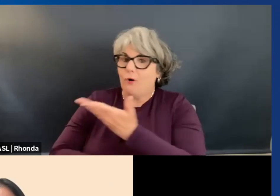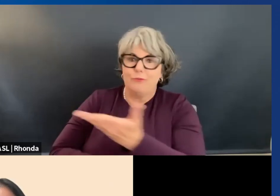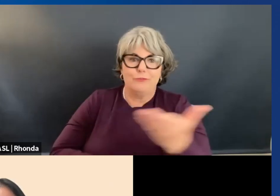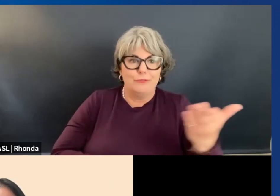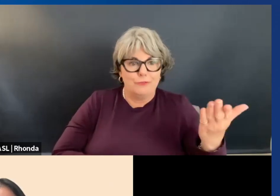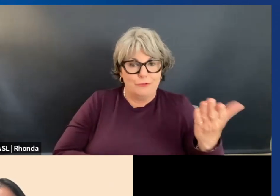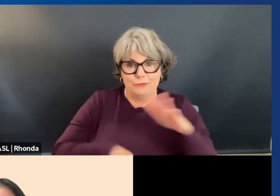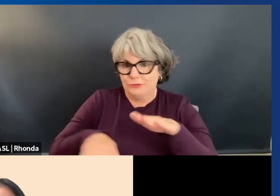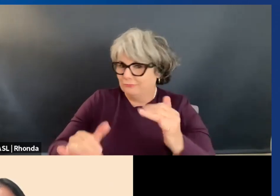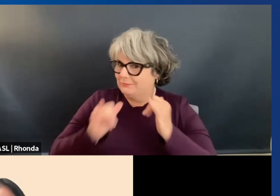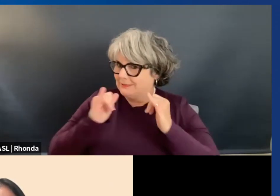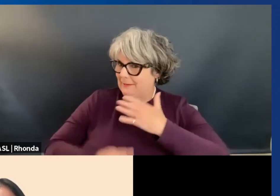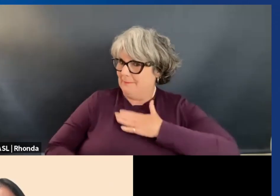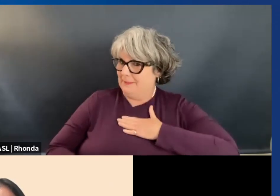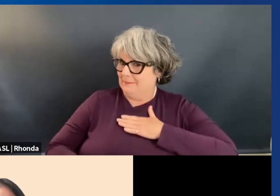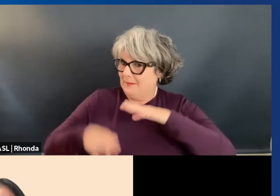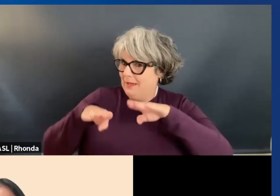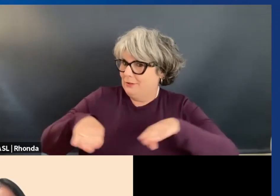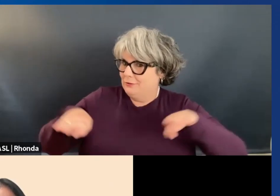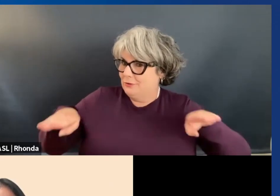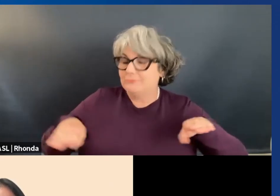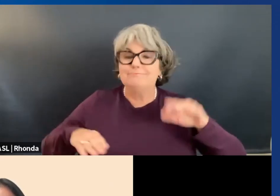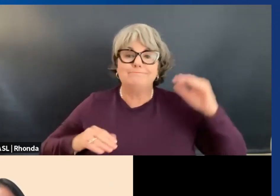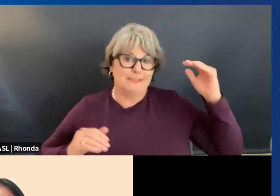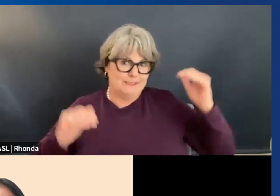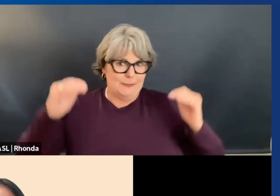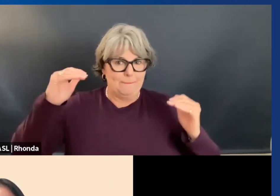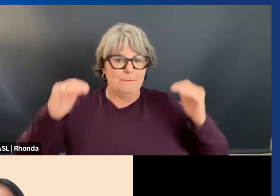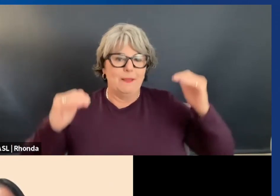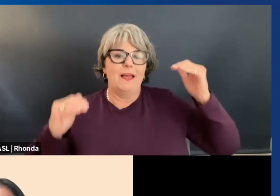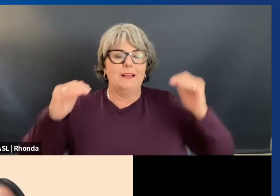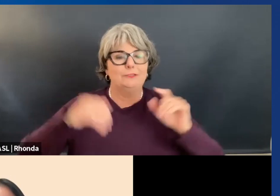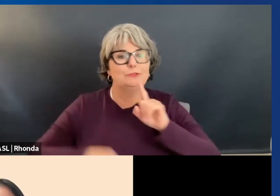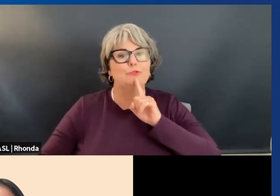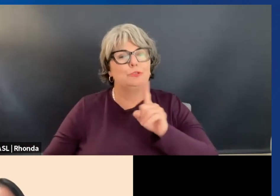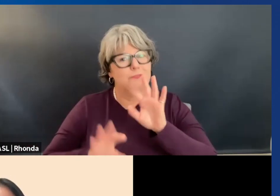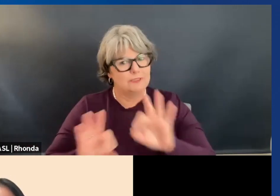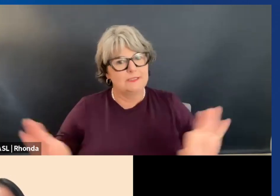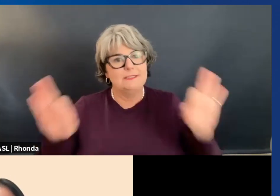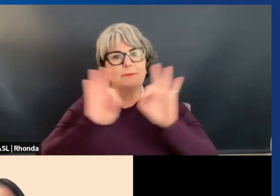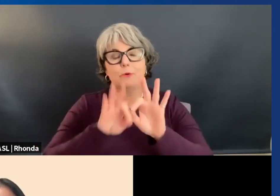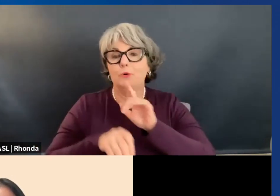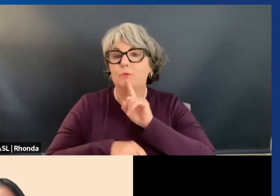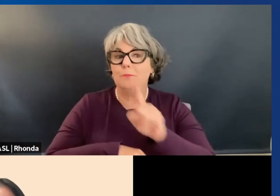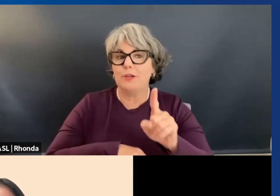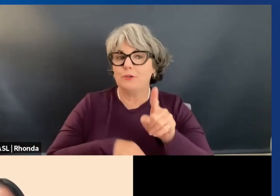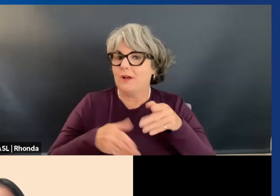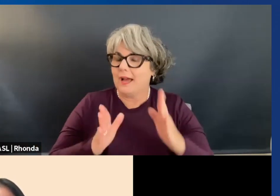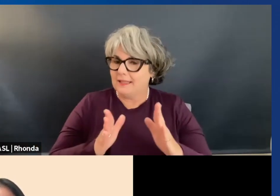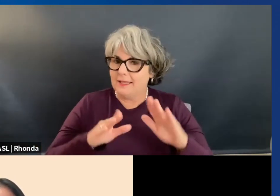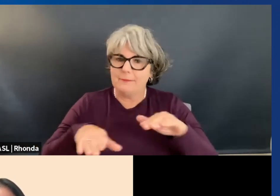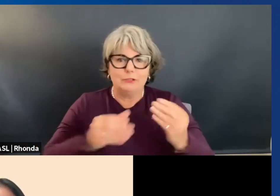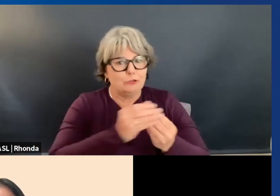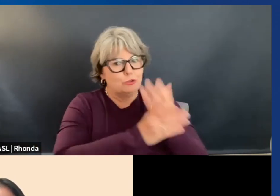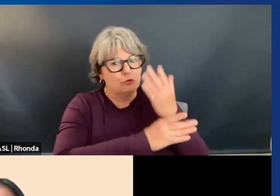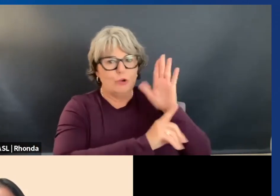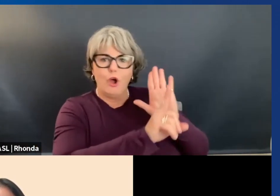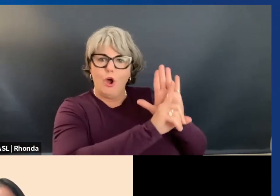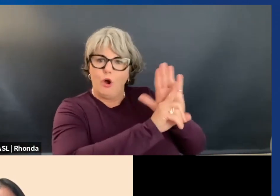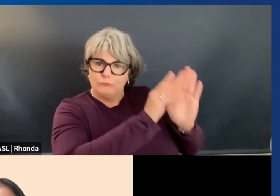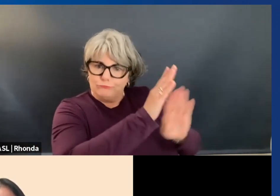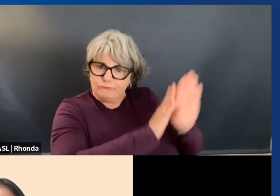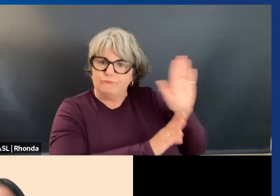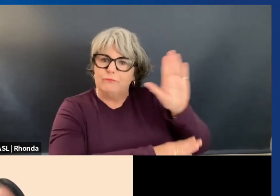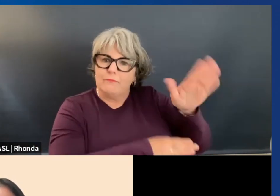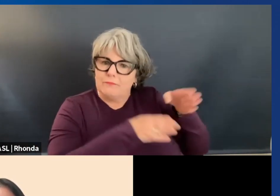that I want for my own kids. It is a balance. And it's important to make sure that I let them grow in the way that they want to